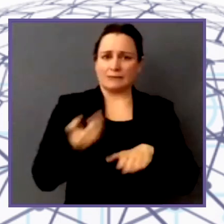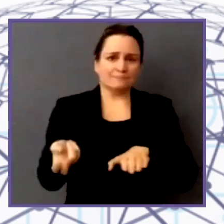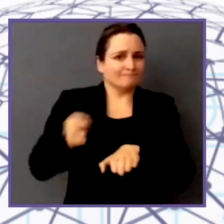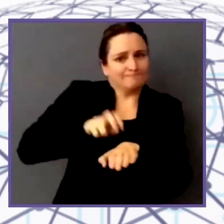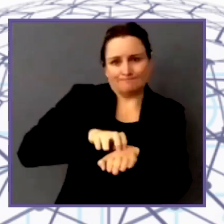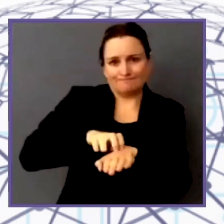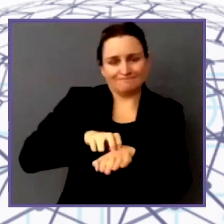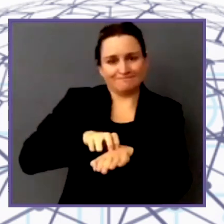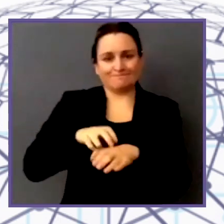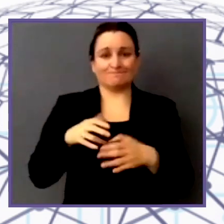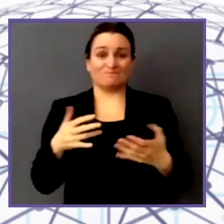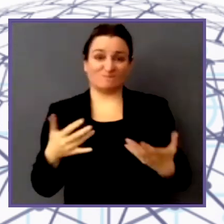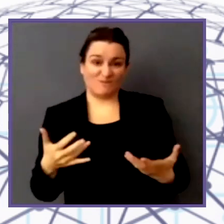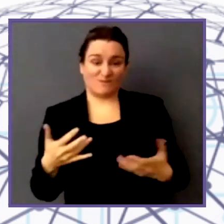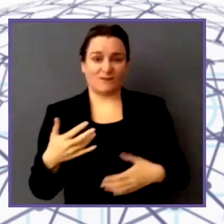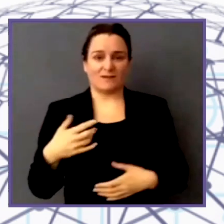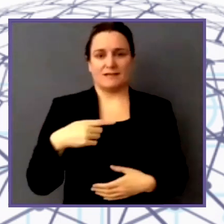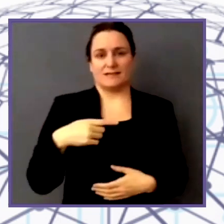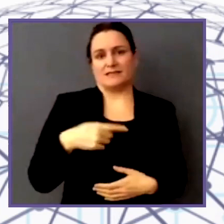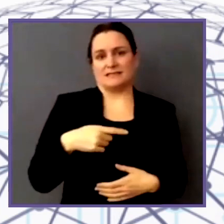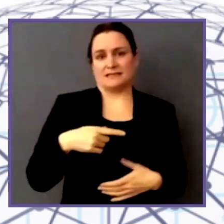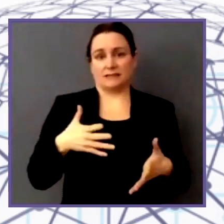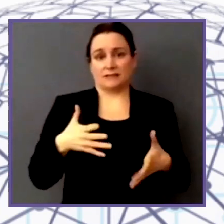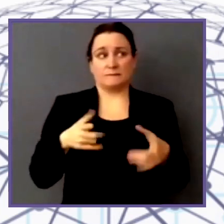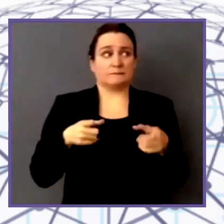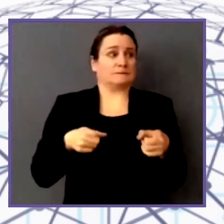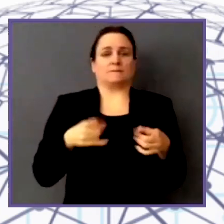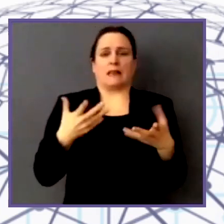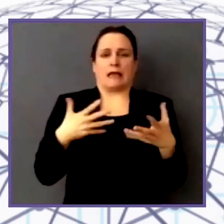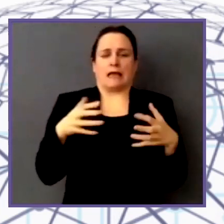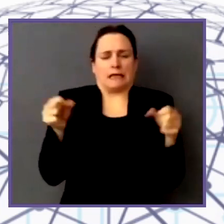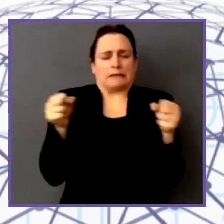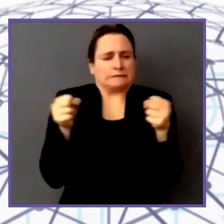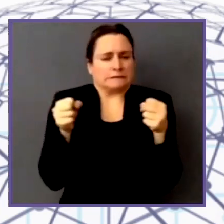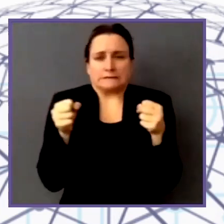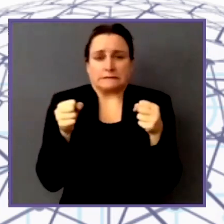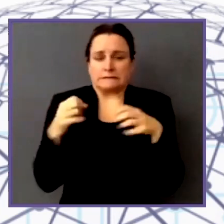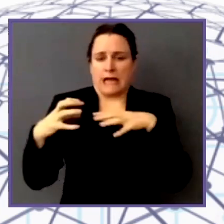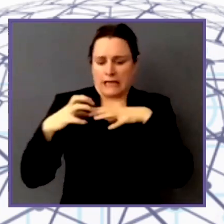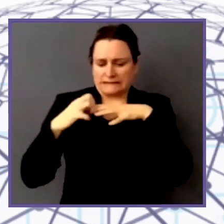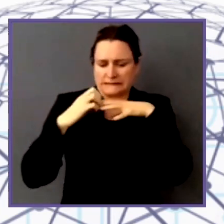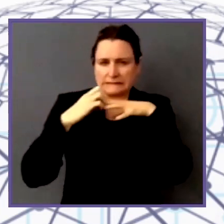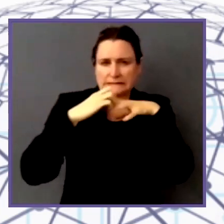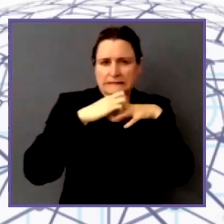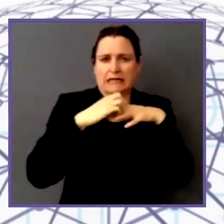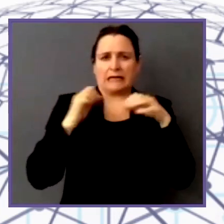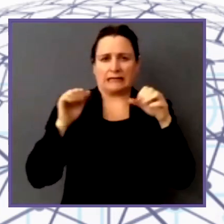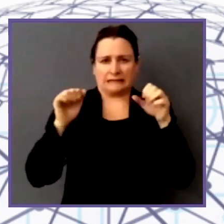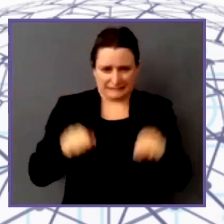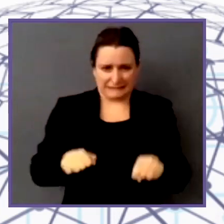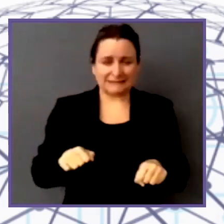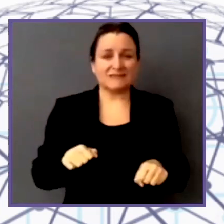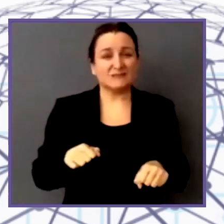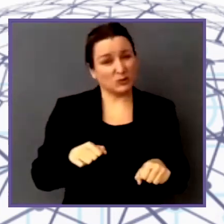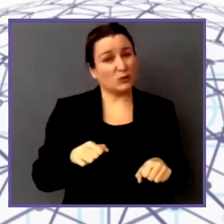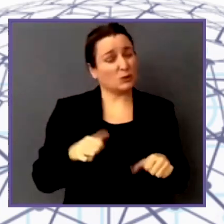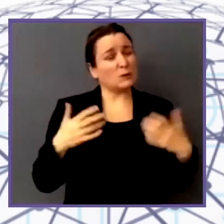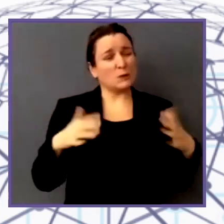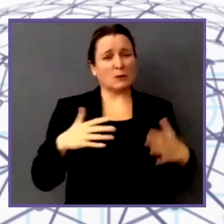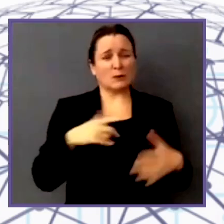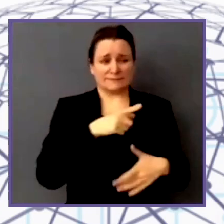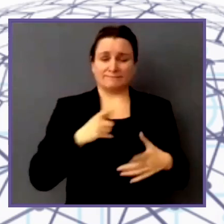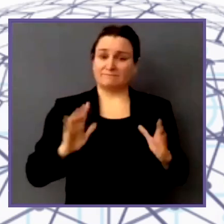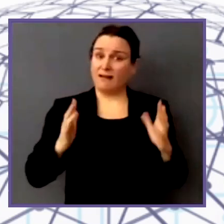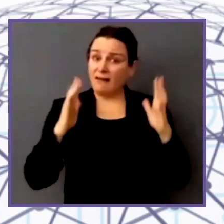frostbitten or in risk of being freezing. So this pose a real risk to life of these people.